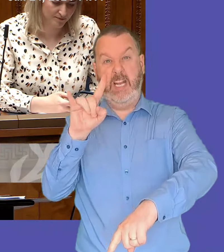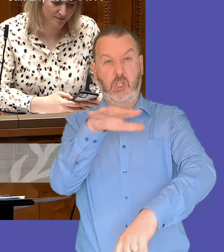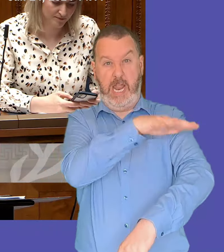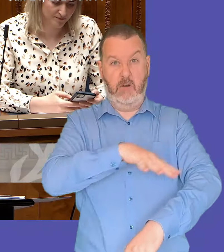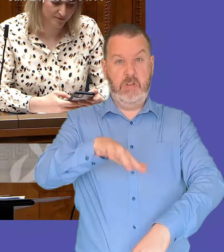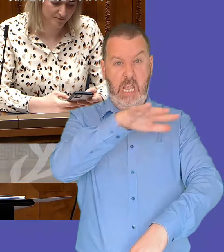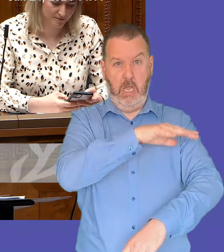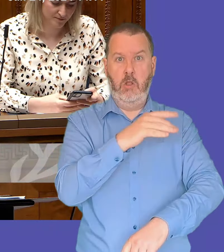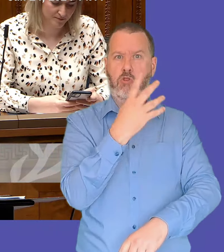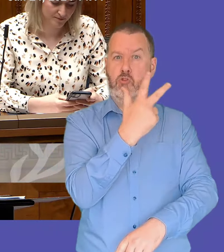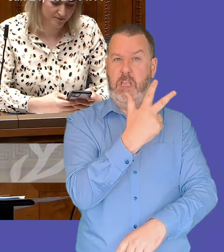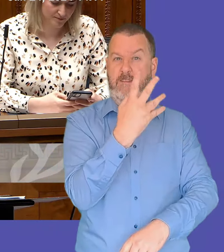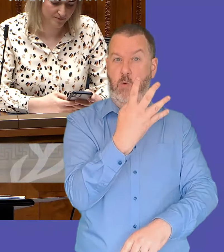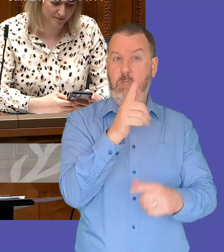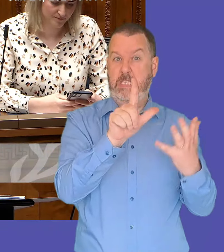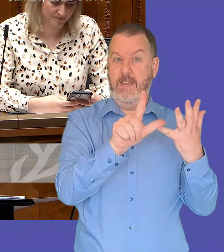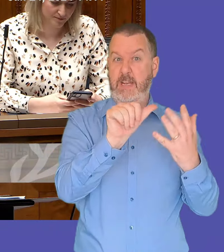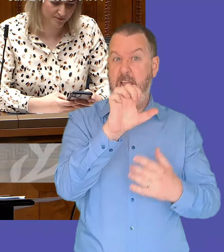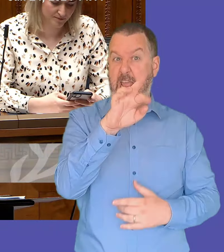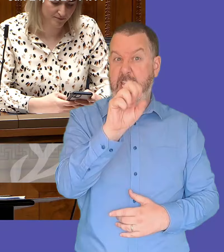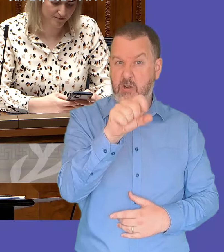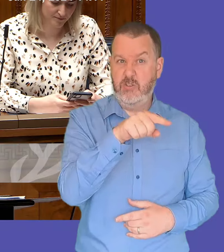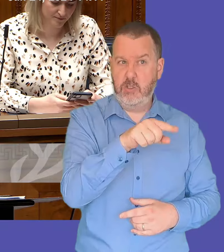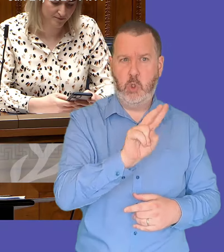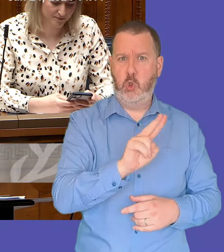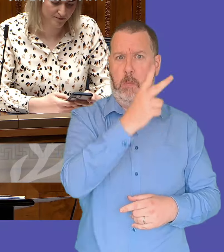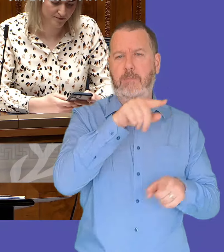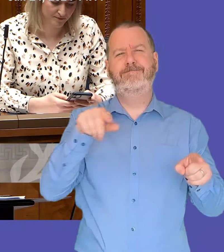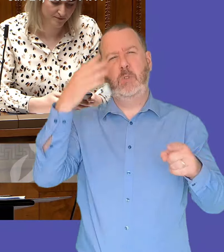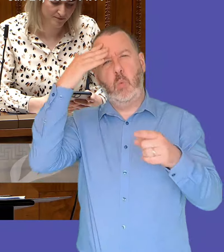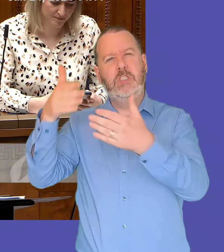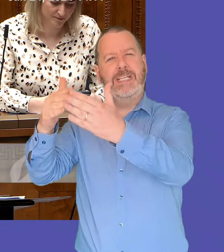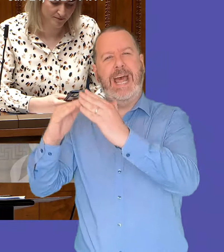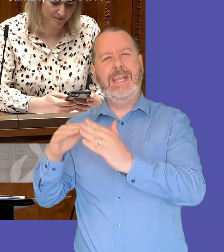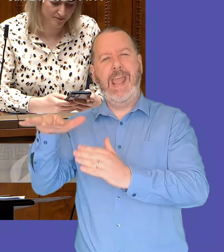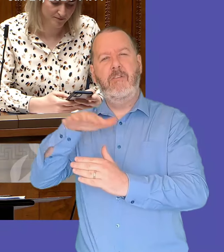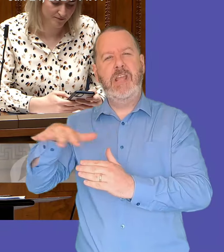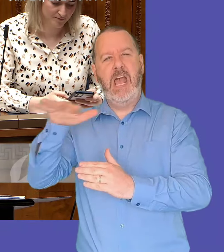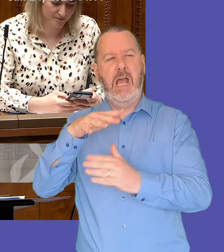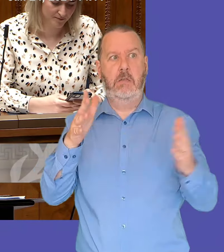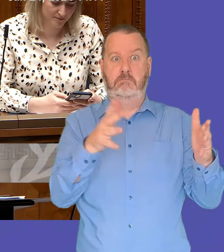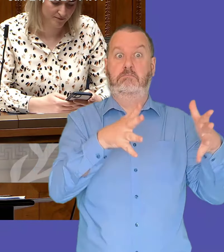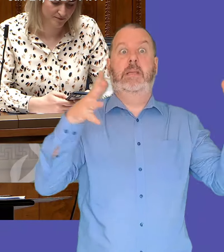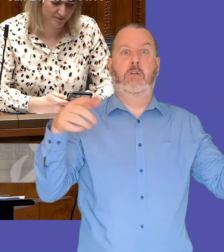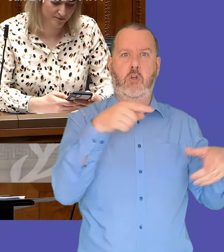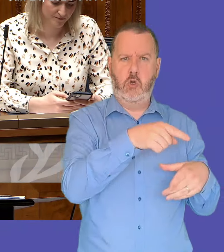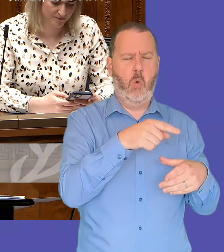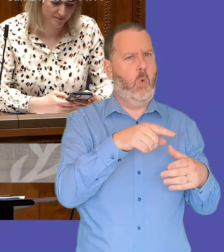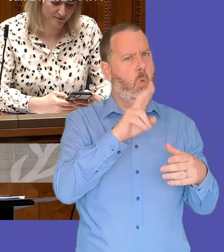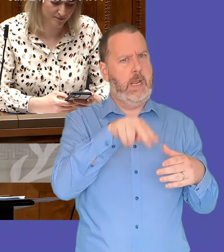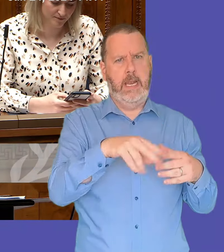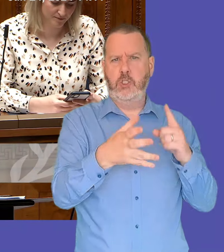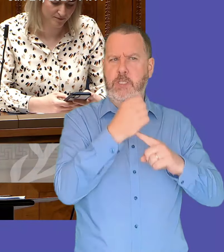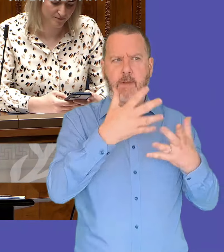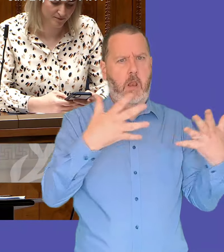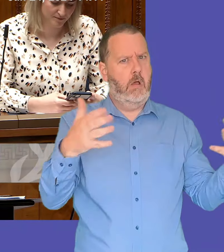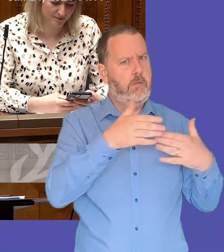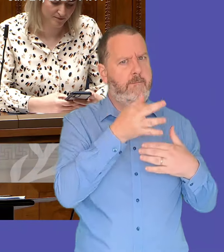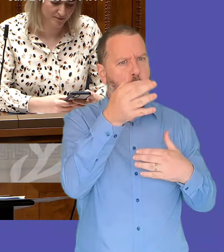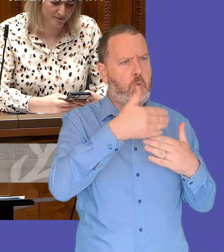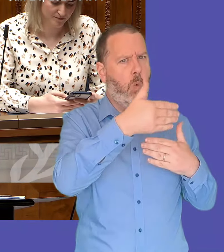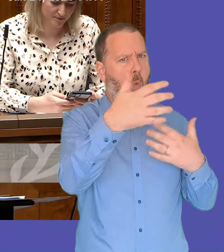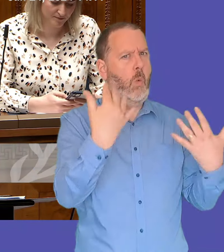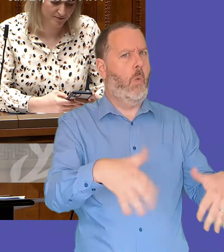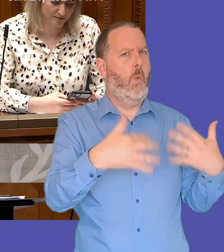347 acres the maize long cash site is twice the size of the titanic quarter and it has great potential in itself but also